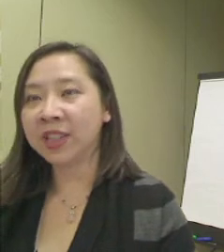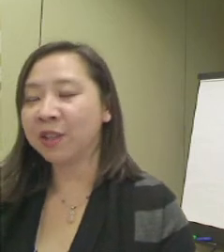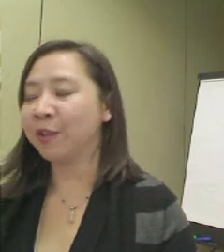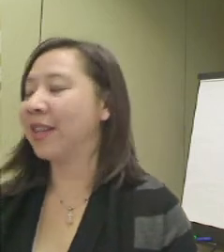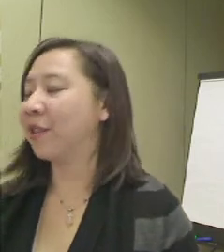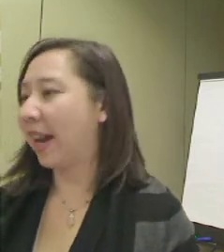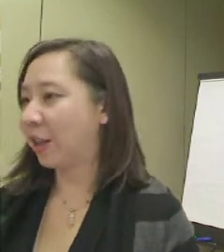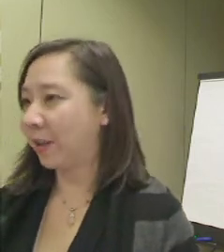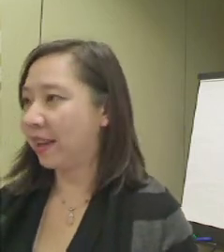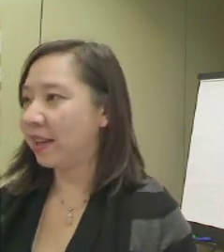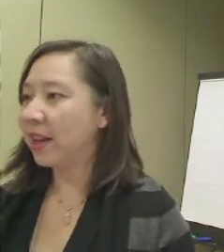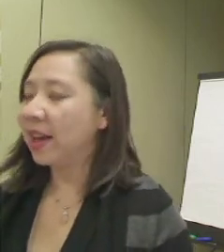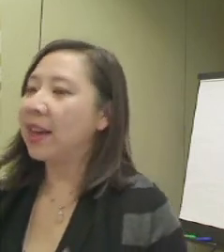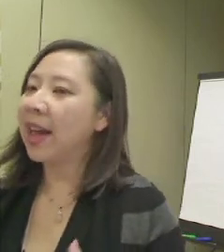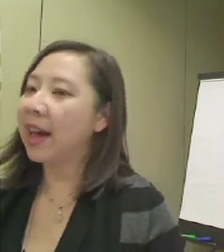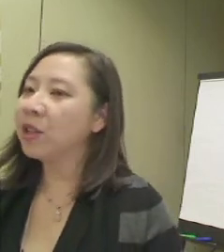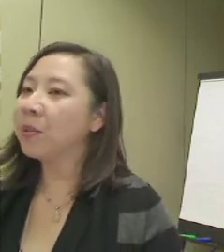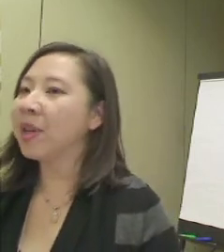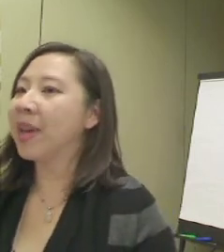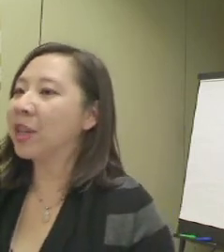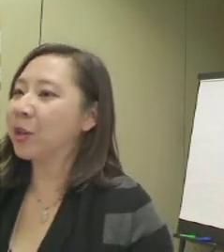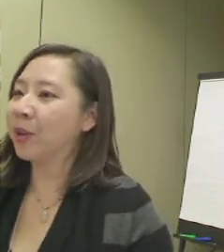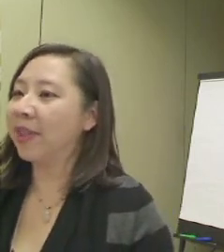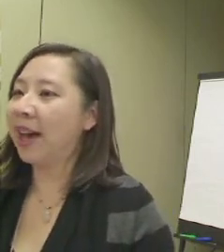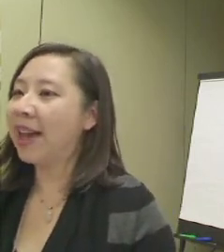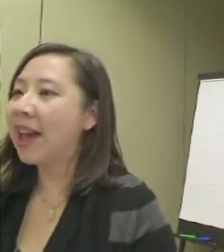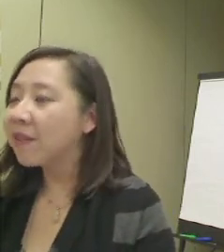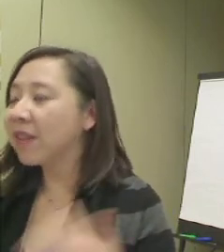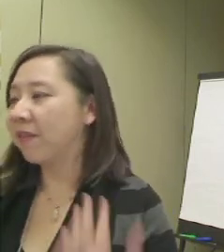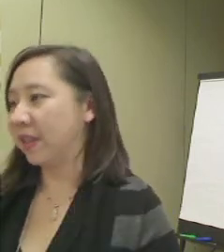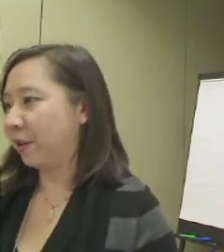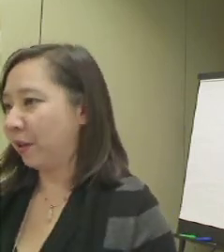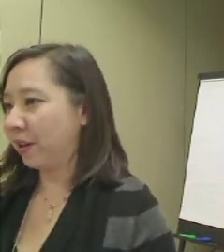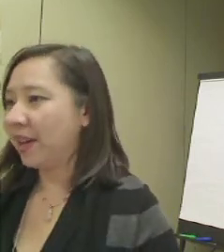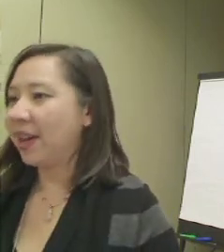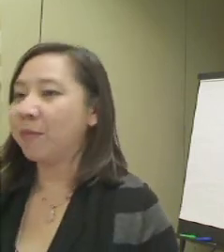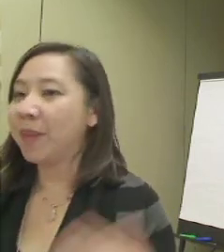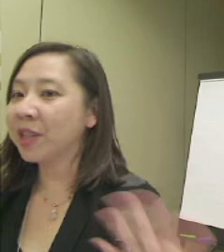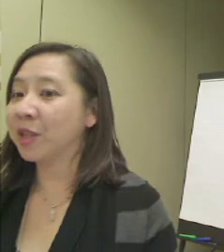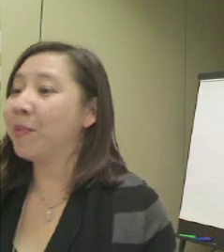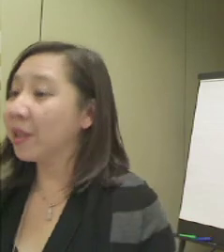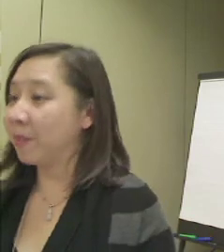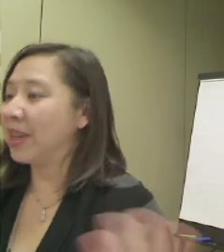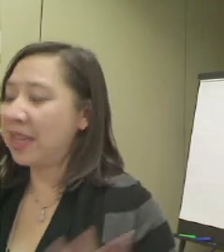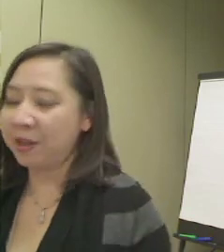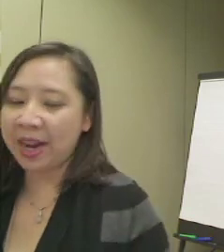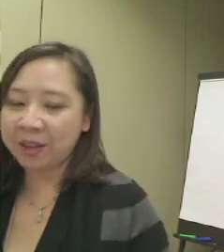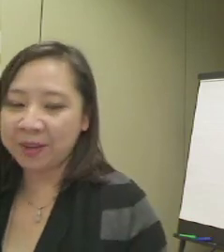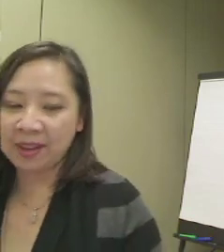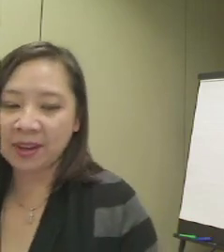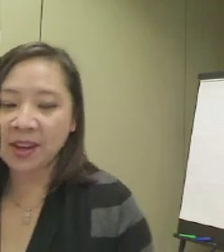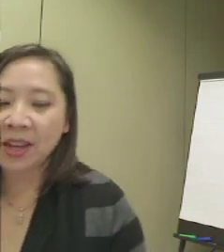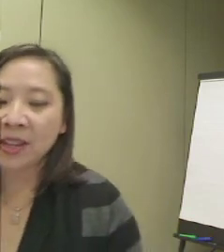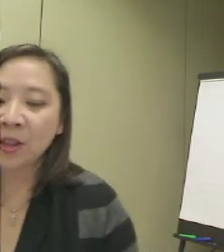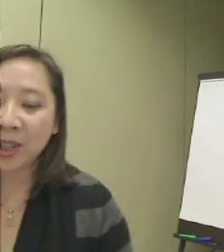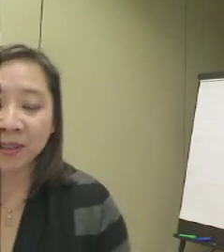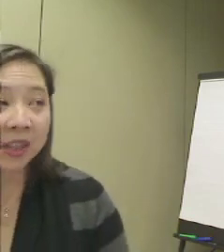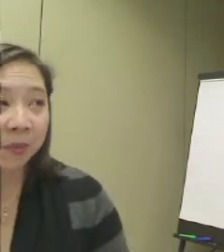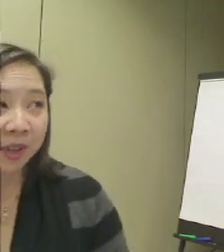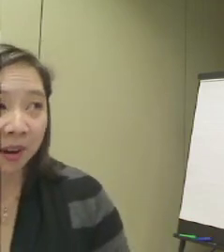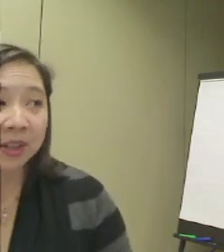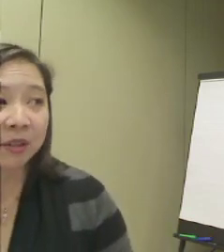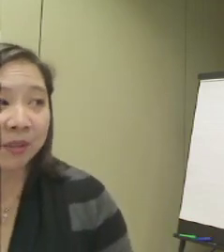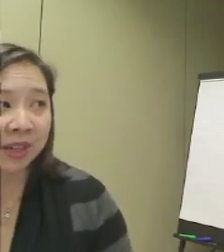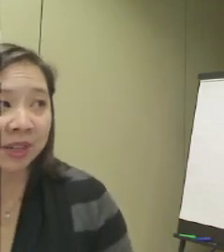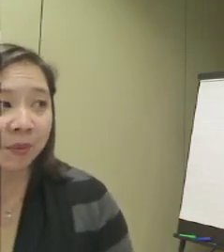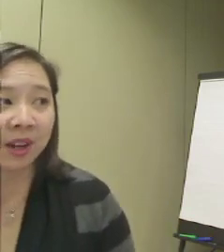does the visitor interact with it. And how do we make sure that every visitor, as much as possible, can interact with it. So